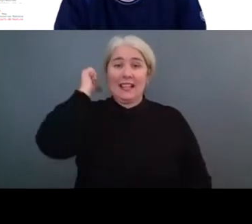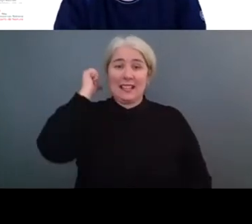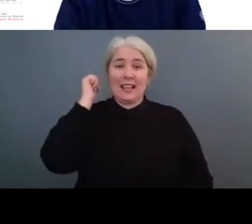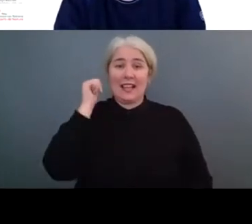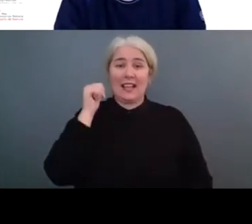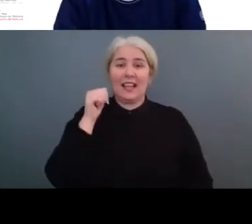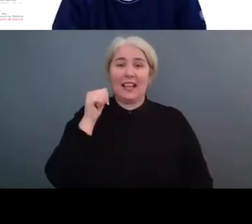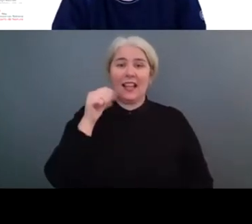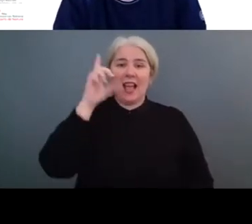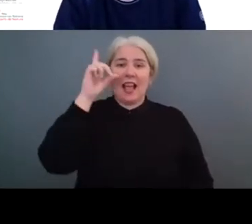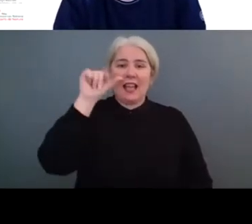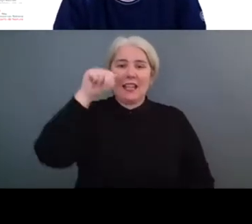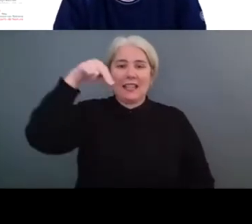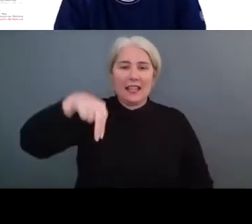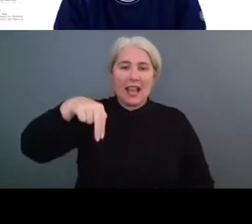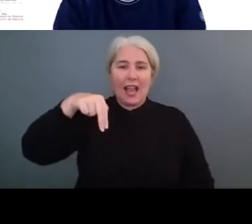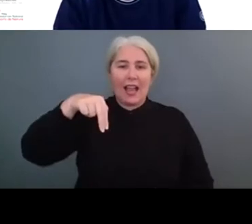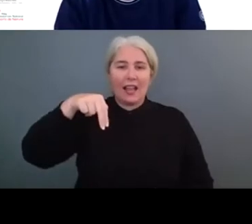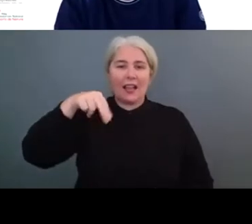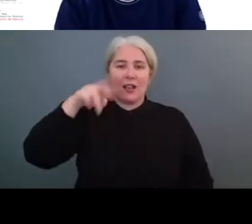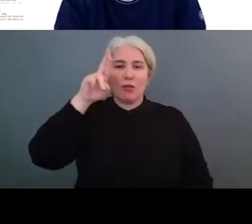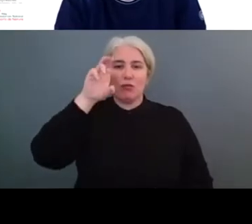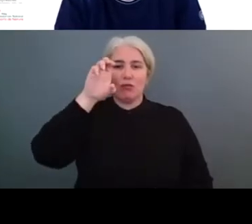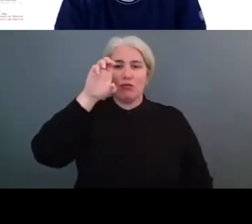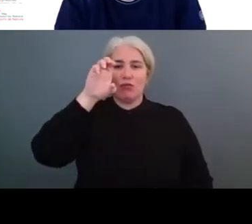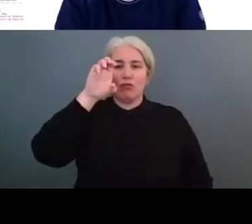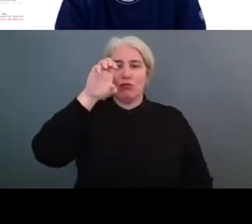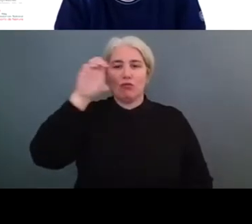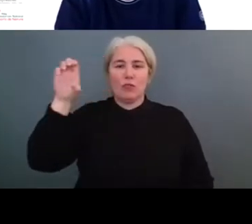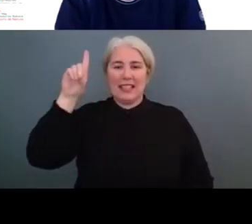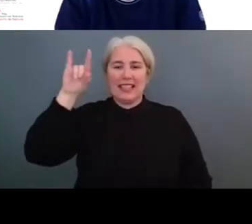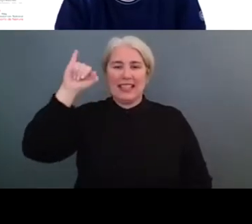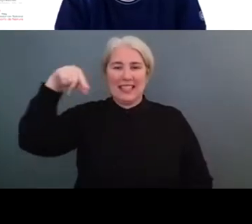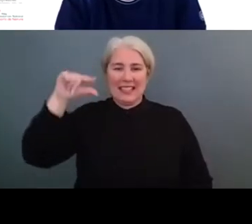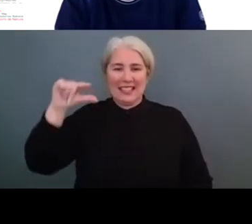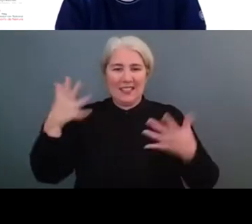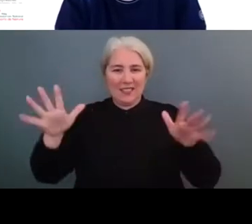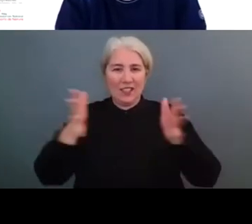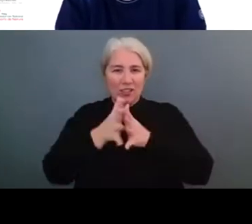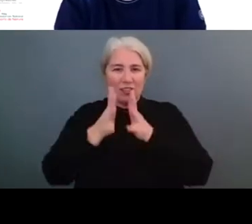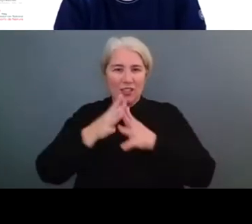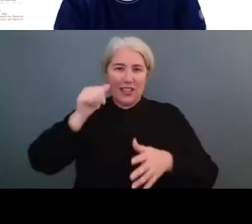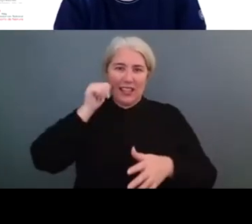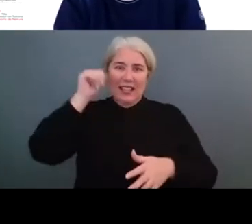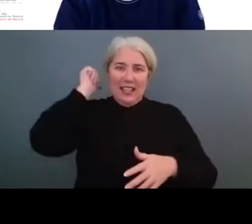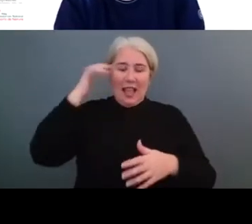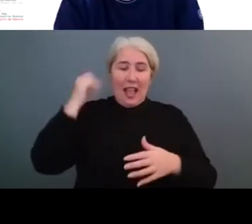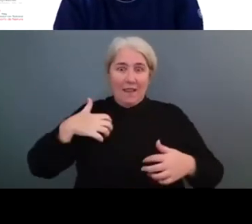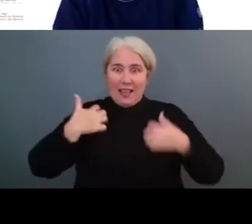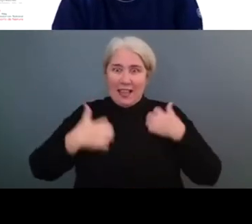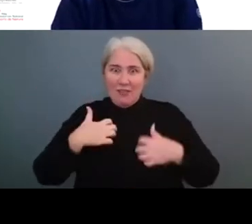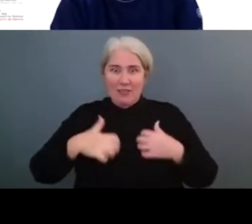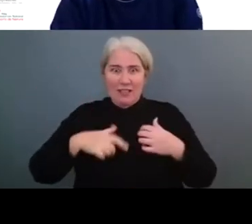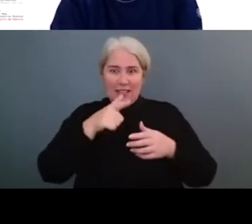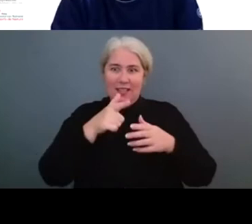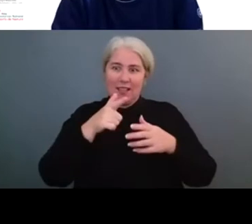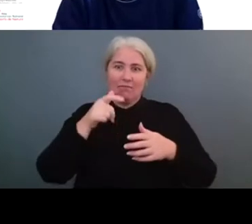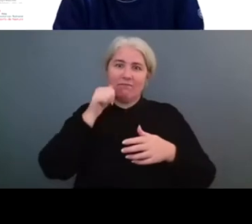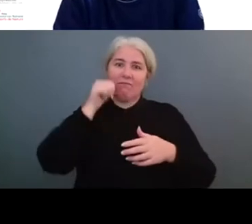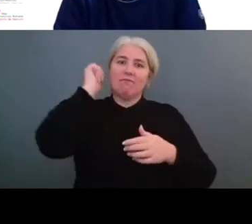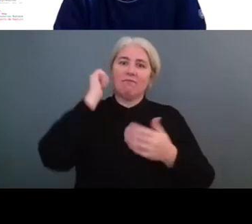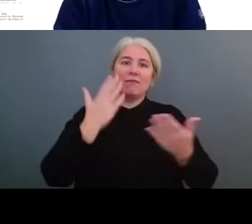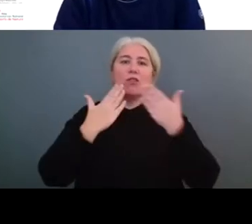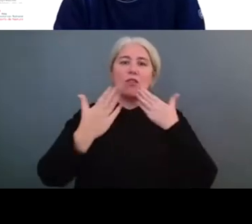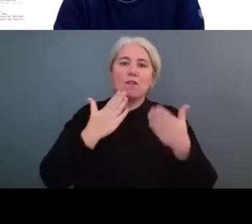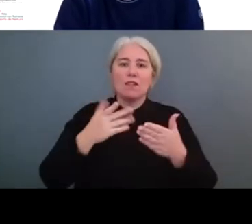and the very, really insightful content of Lowery McLaren yesterday also, and the project they were running about